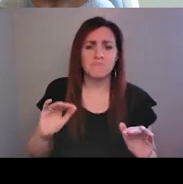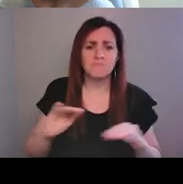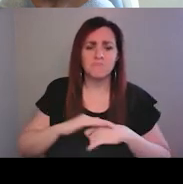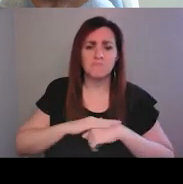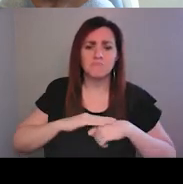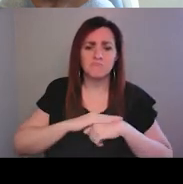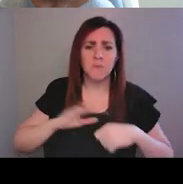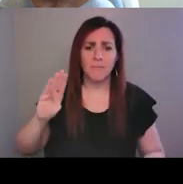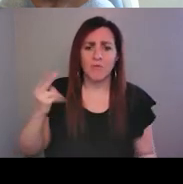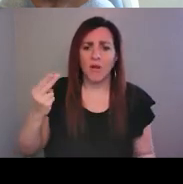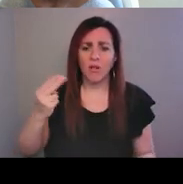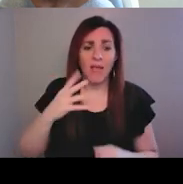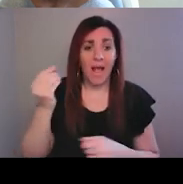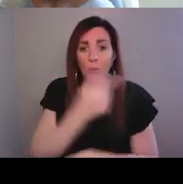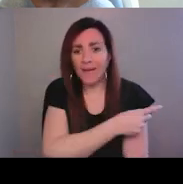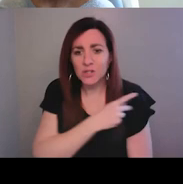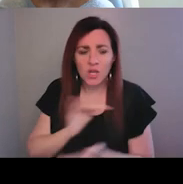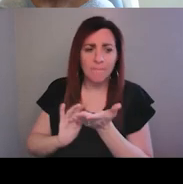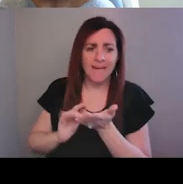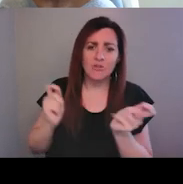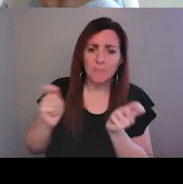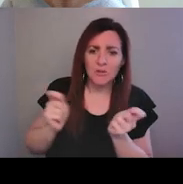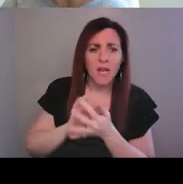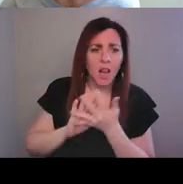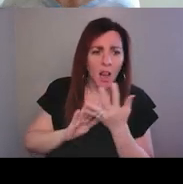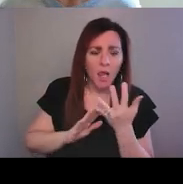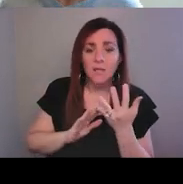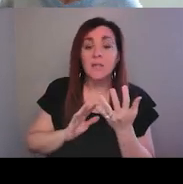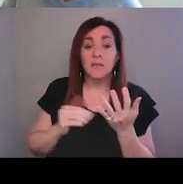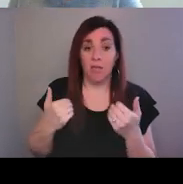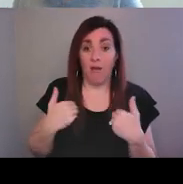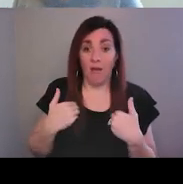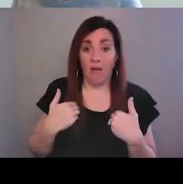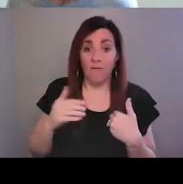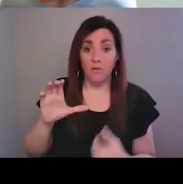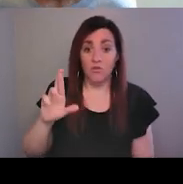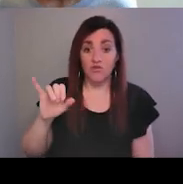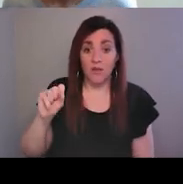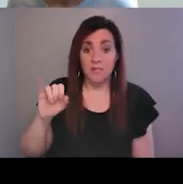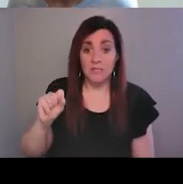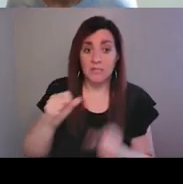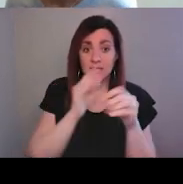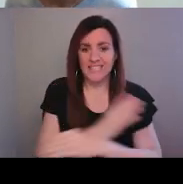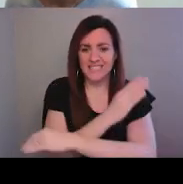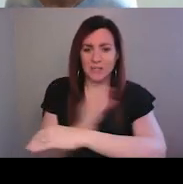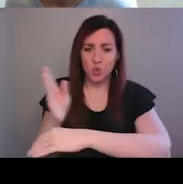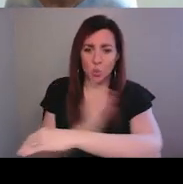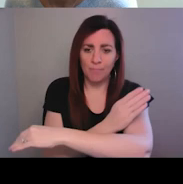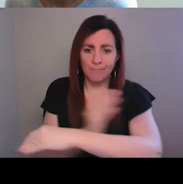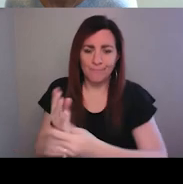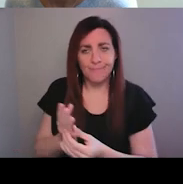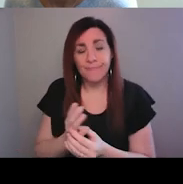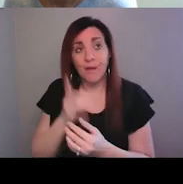outpatient, med management, etc. They do have a crisis continuum. And I think one of the